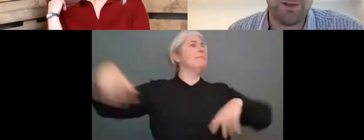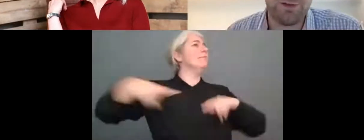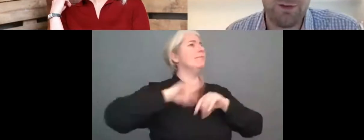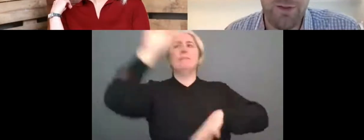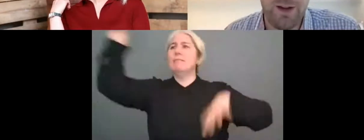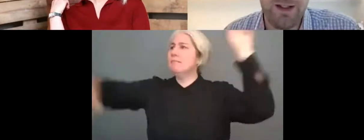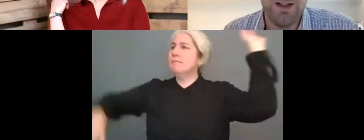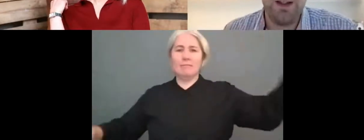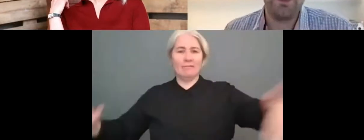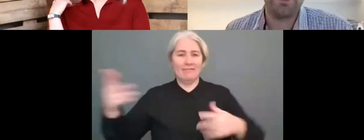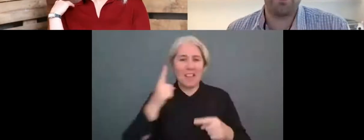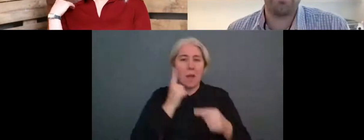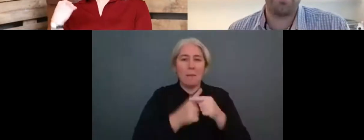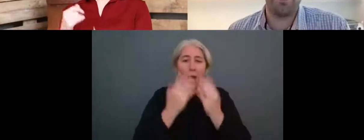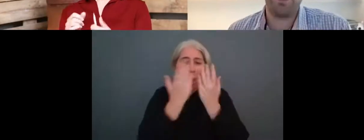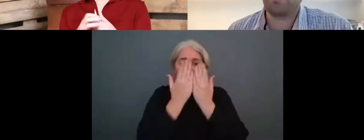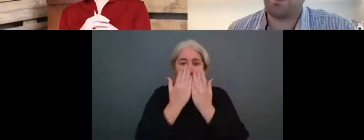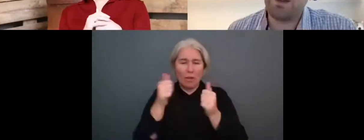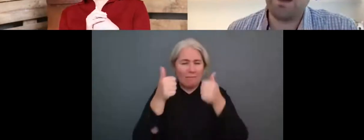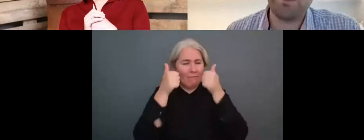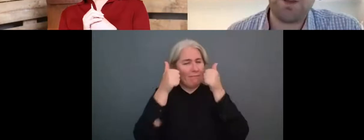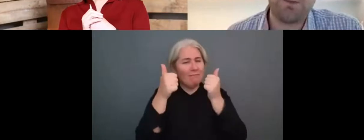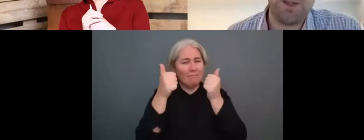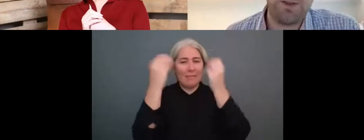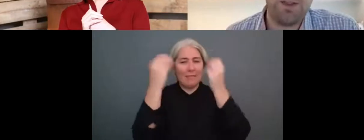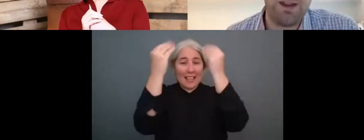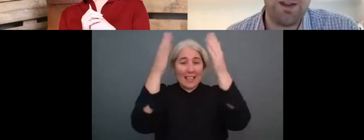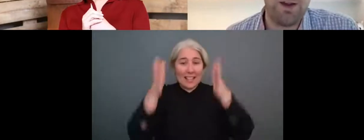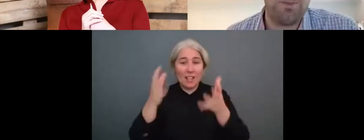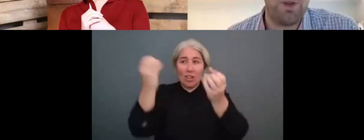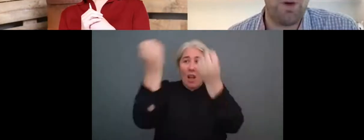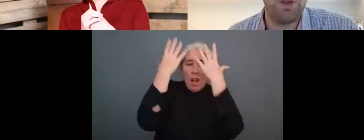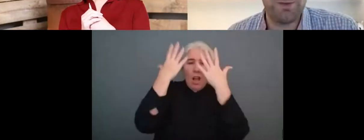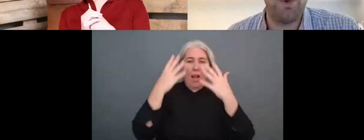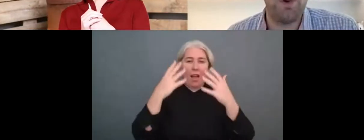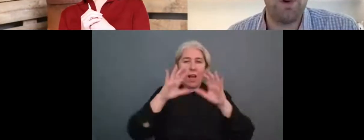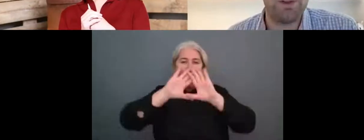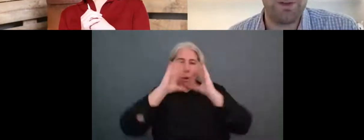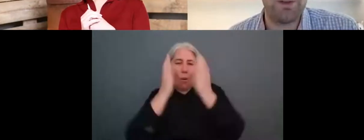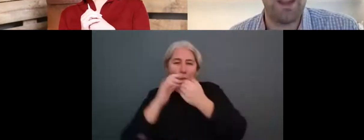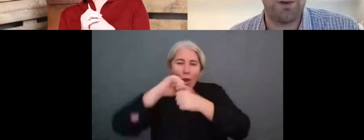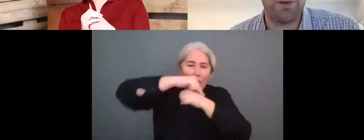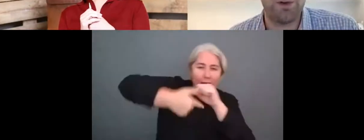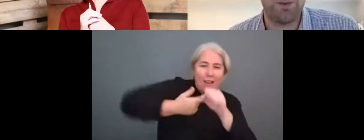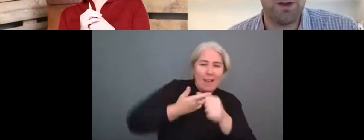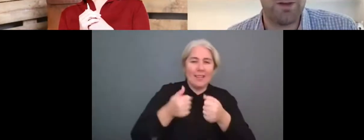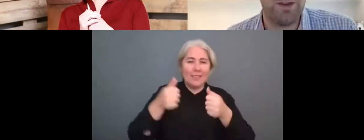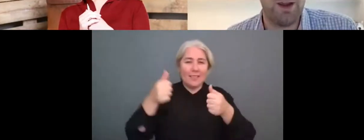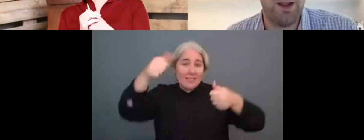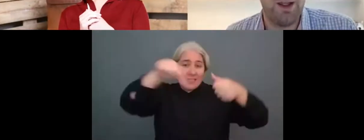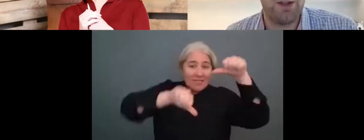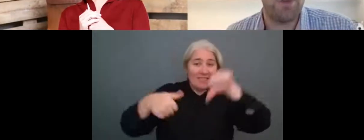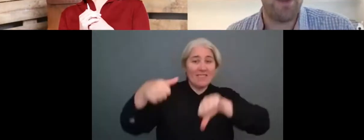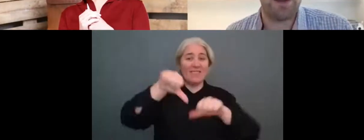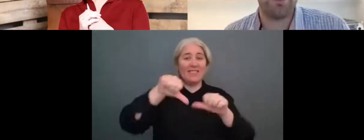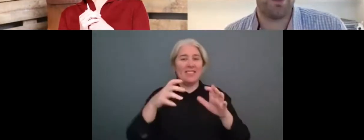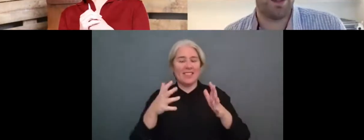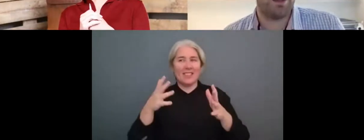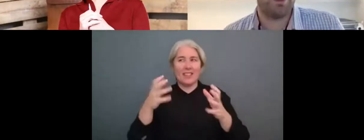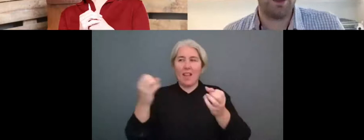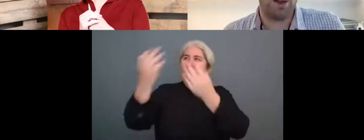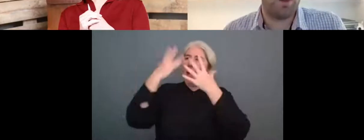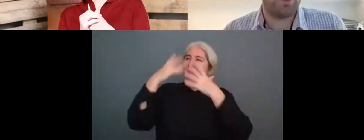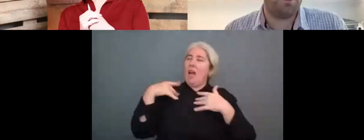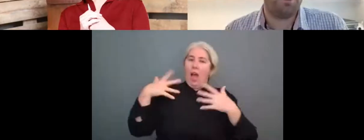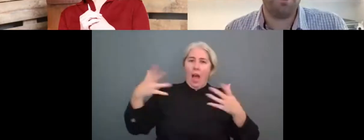science and geography. So actually then it started to make me think that all the sports, especially the outdoor ones that you're effectively,